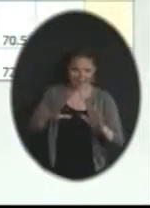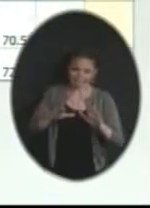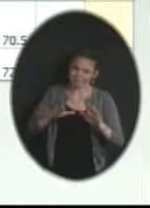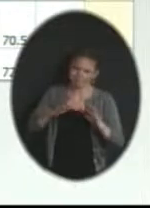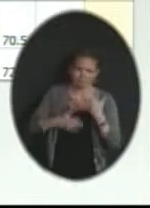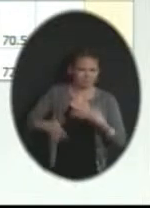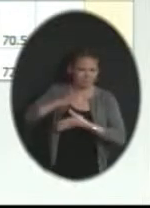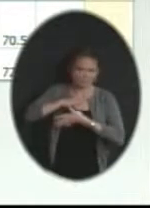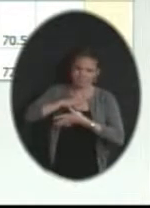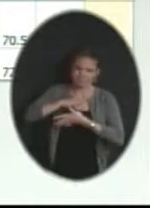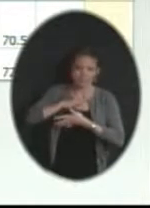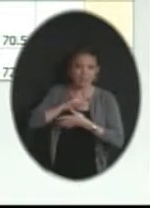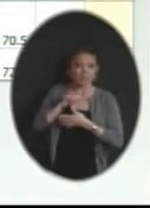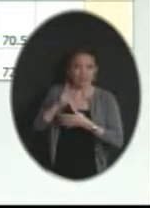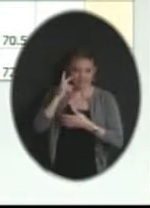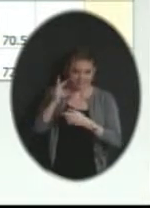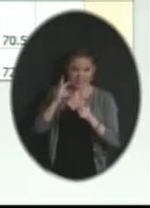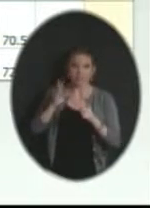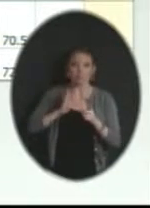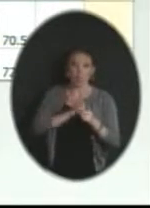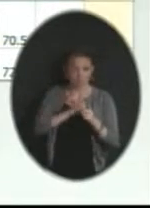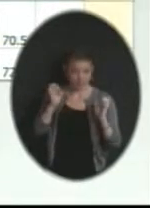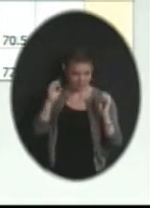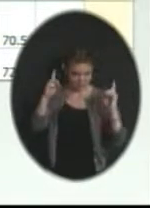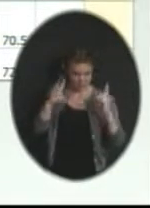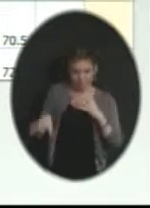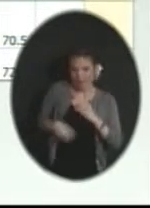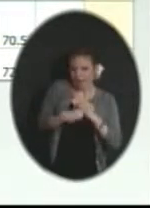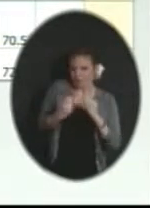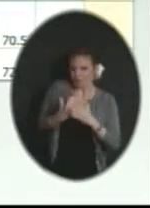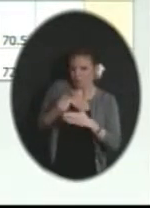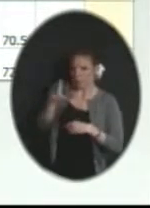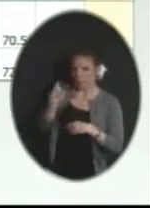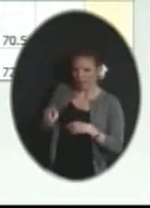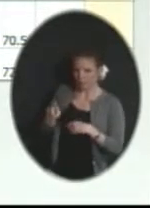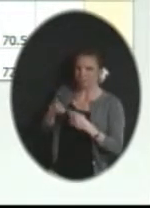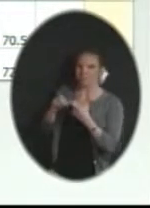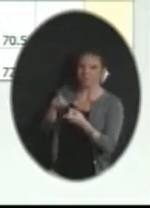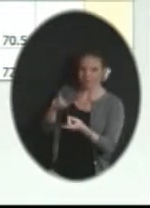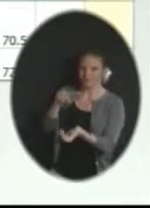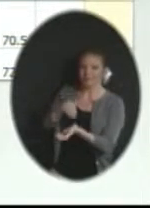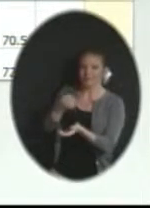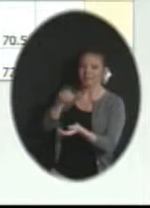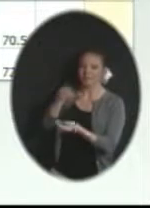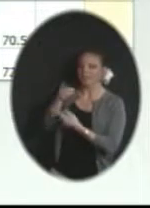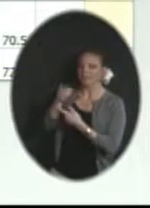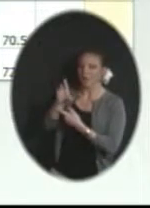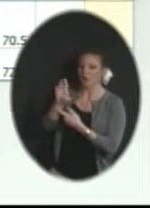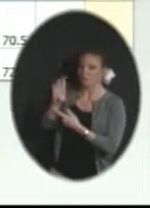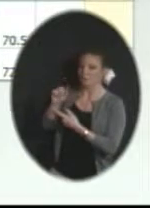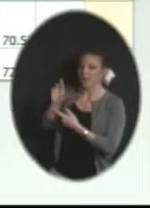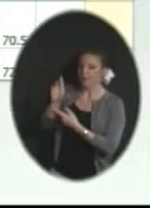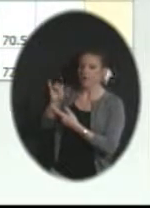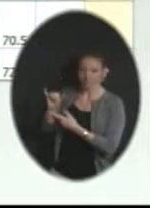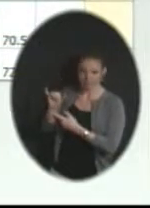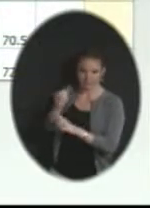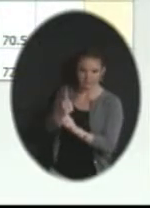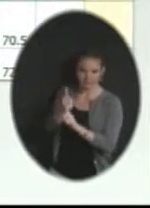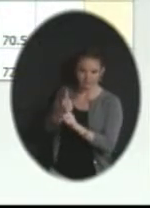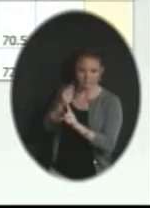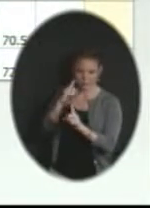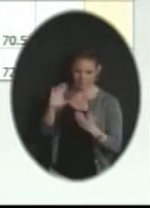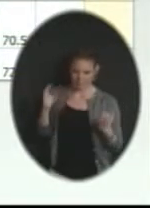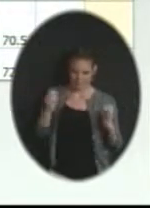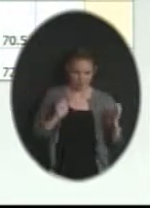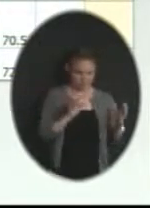You can also see that the Board of Education, we asked a new question this year that Dr. Berry had so that we can compare between also the staff survey, so we